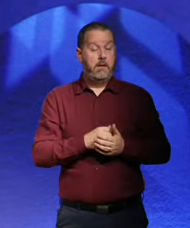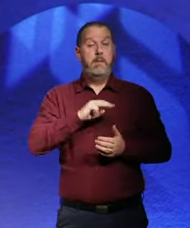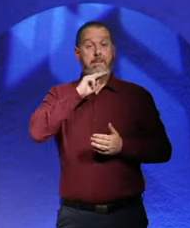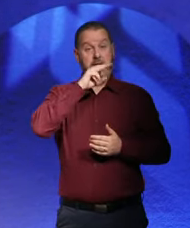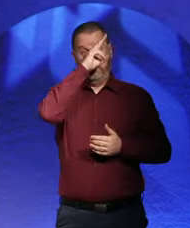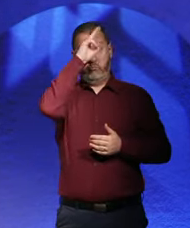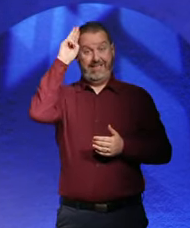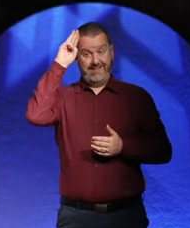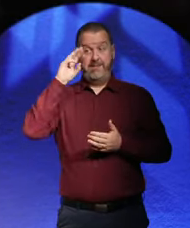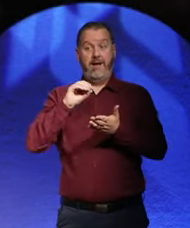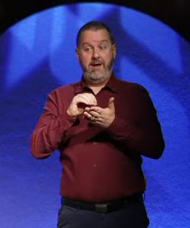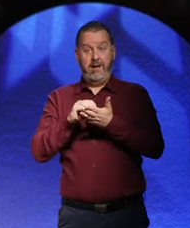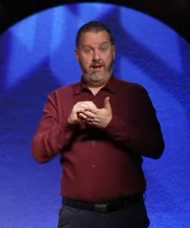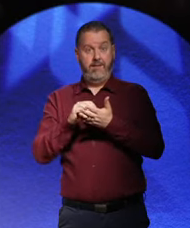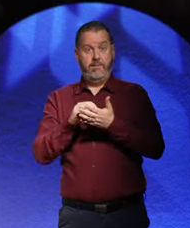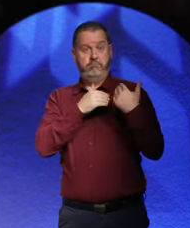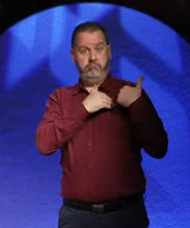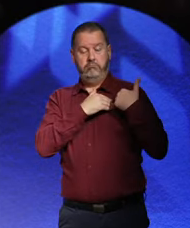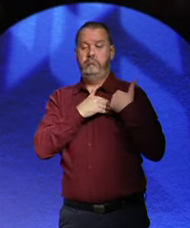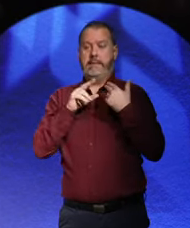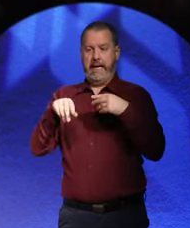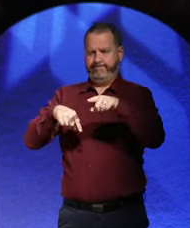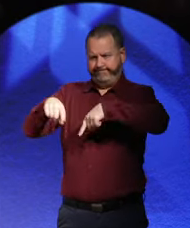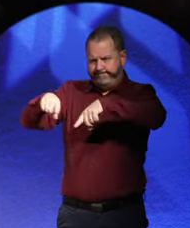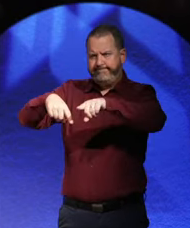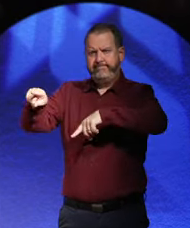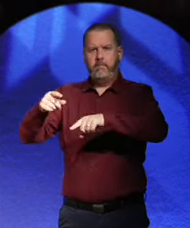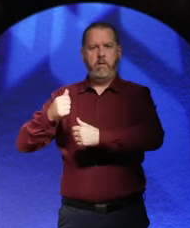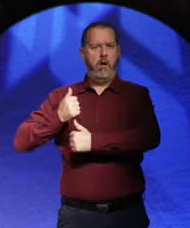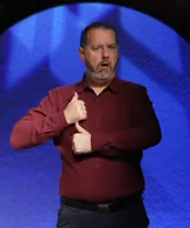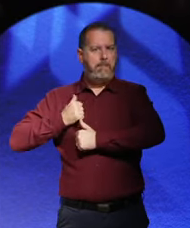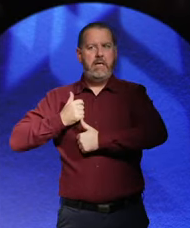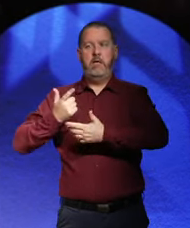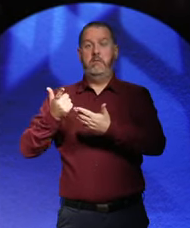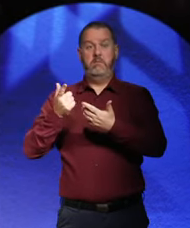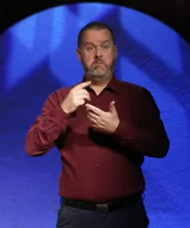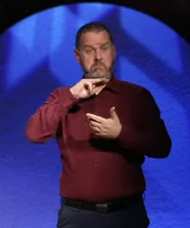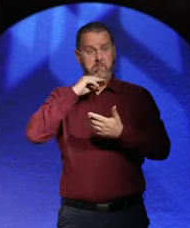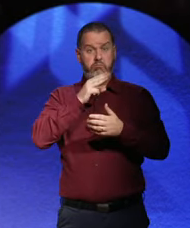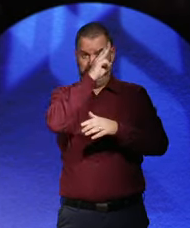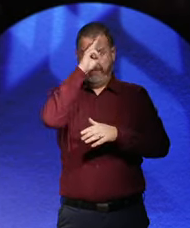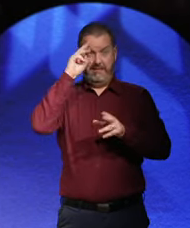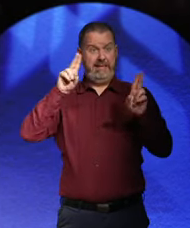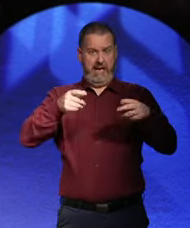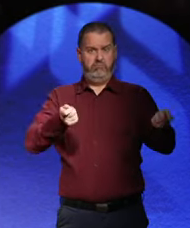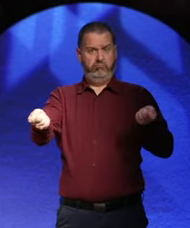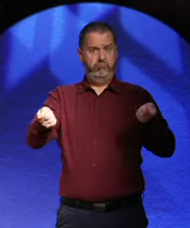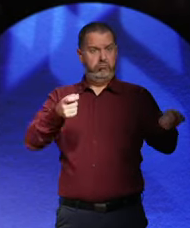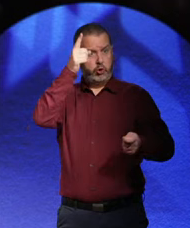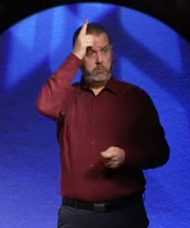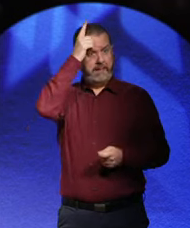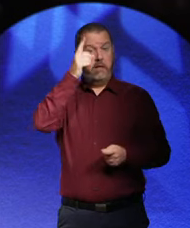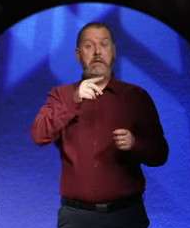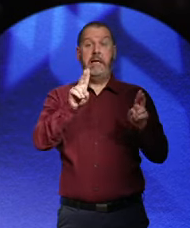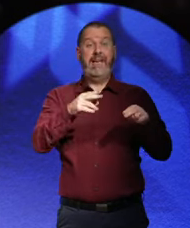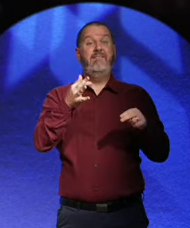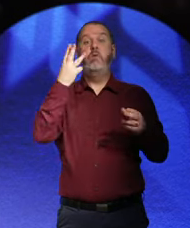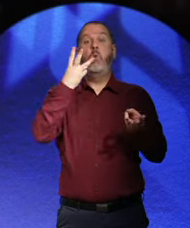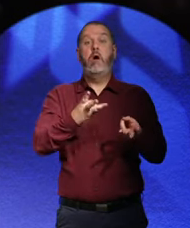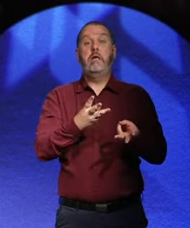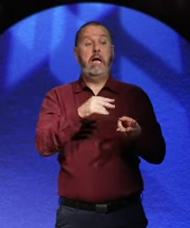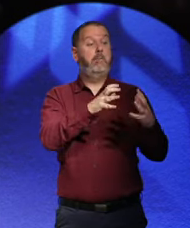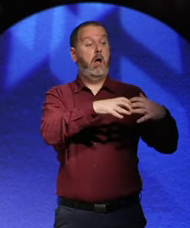forces. And he also really ruled over the country, really. He could suspend Parliament if he wanted to.